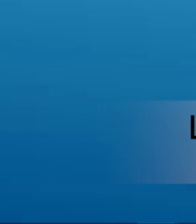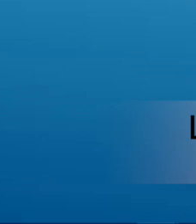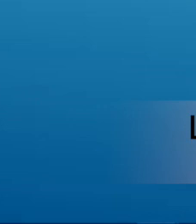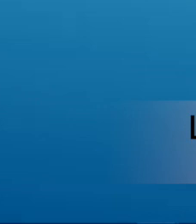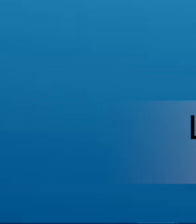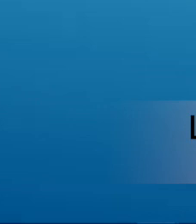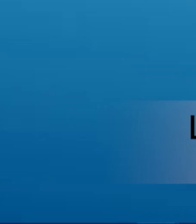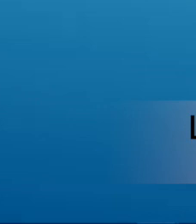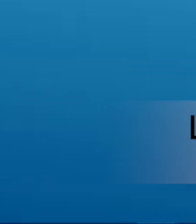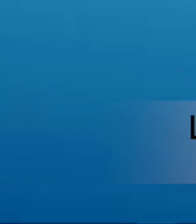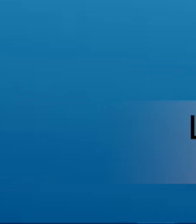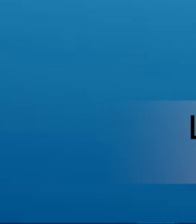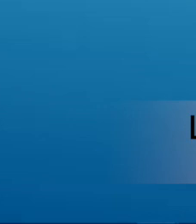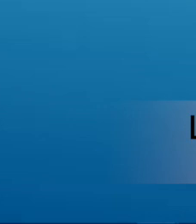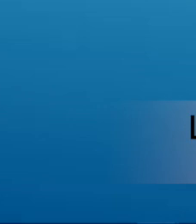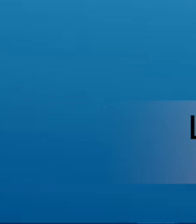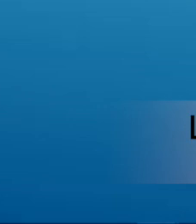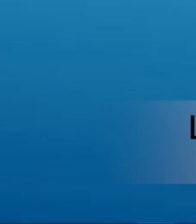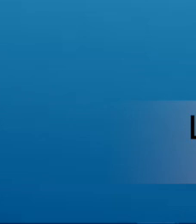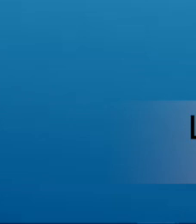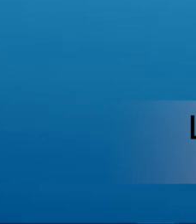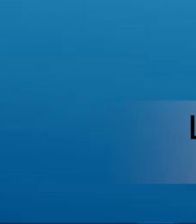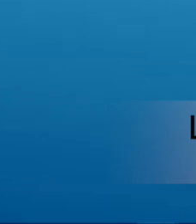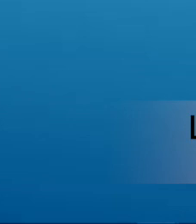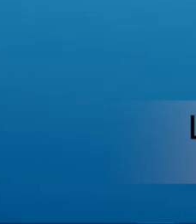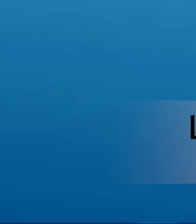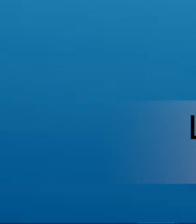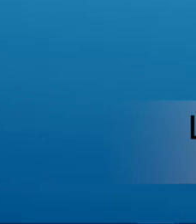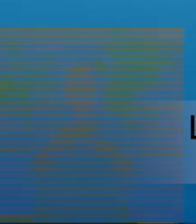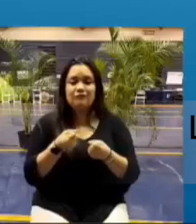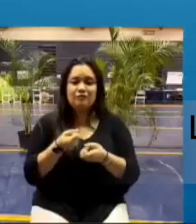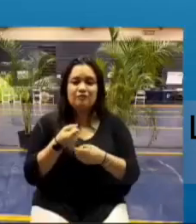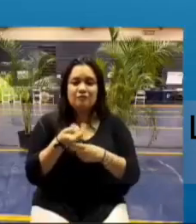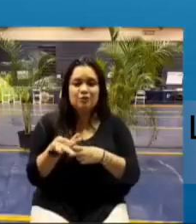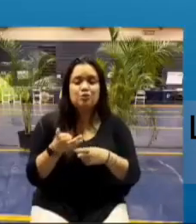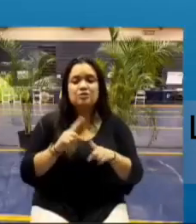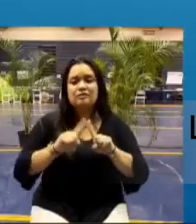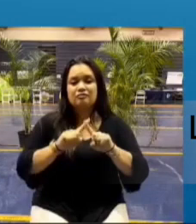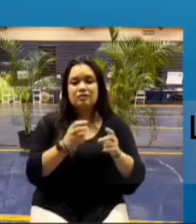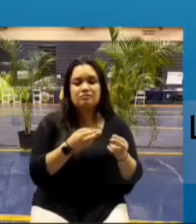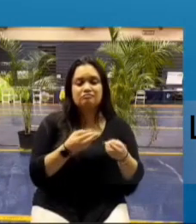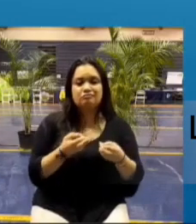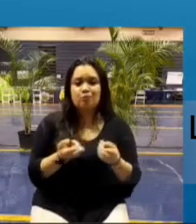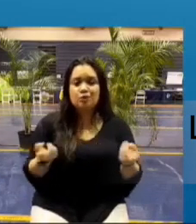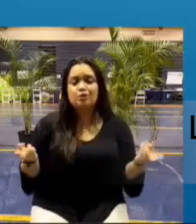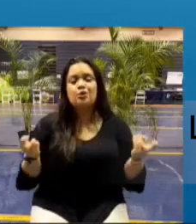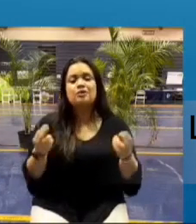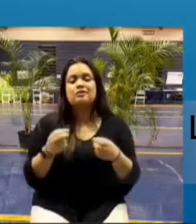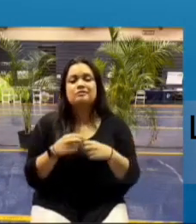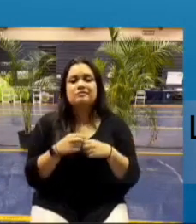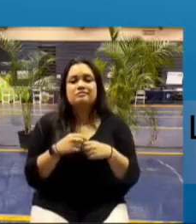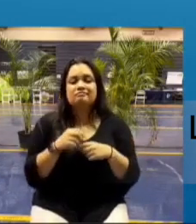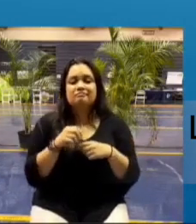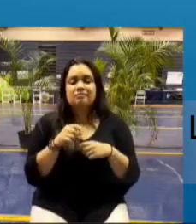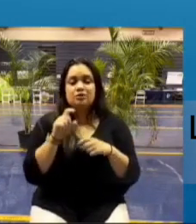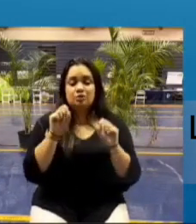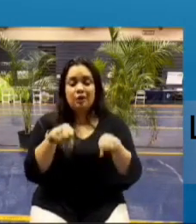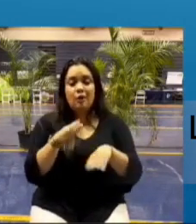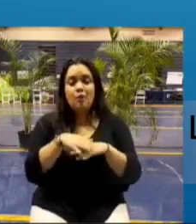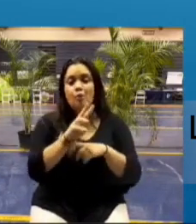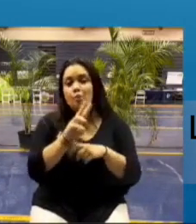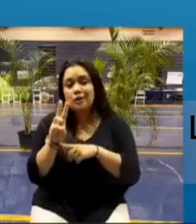questions asked there's a few different resources we have uh of course a website um you can also go to maori recovers and